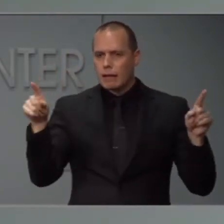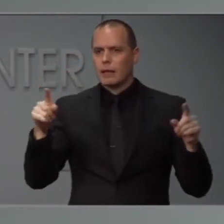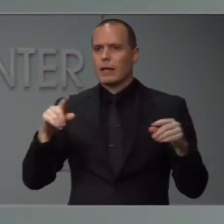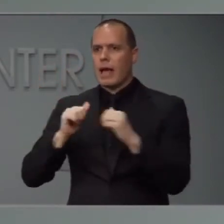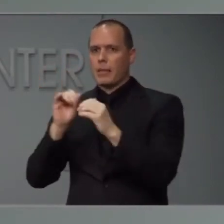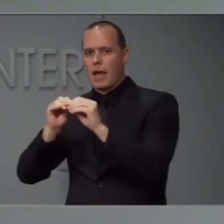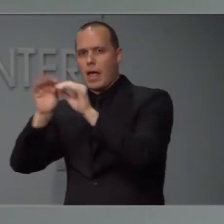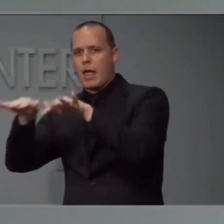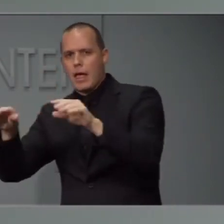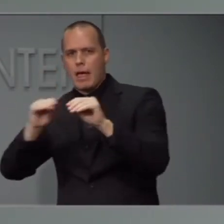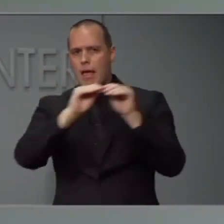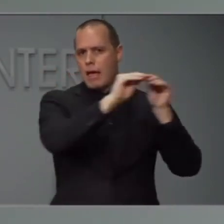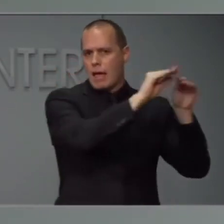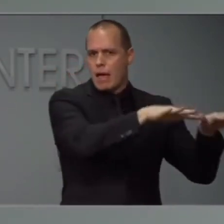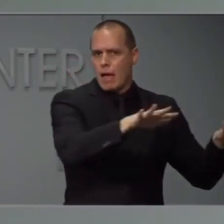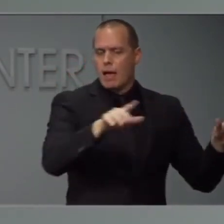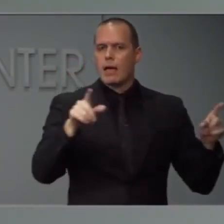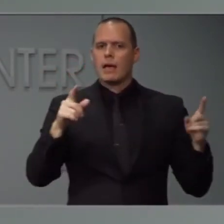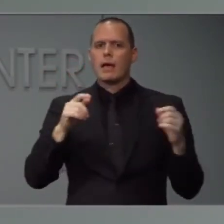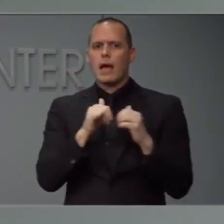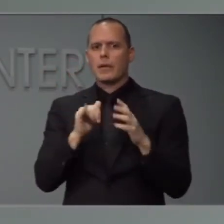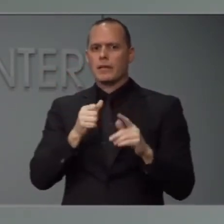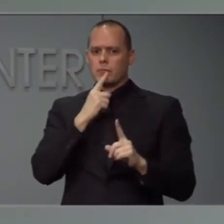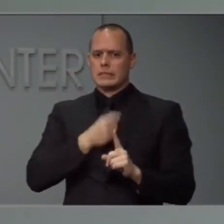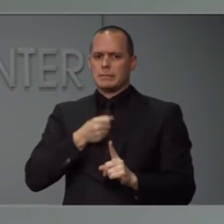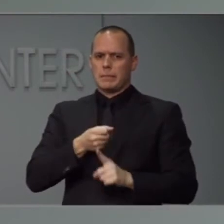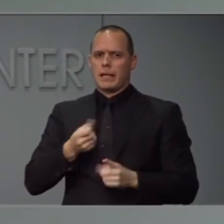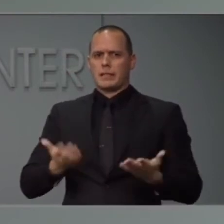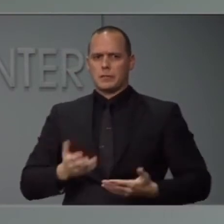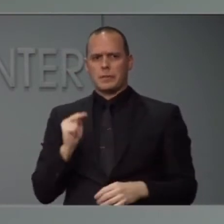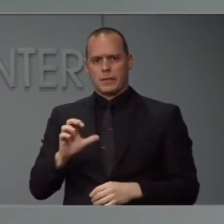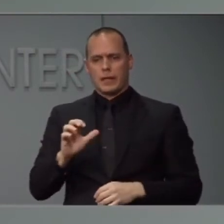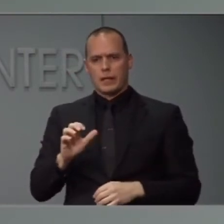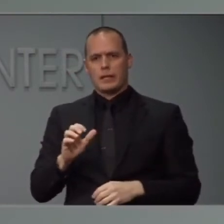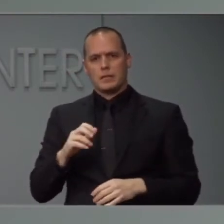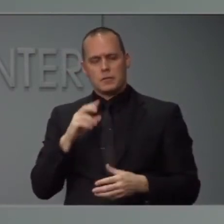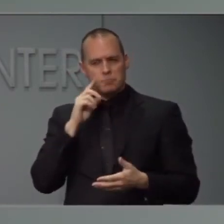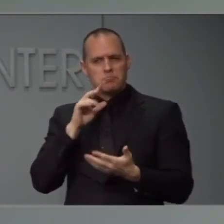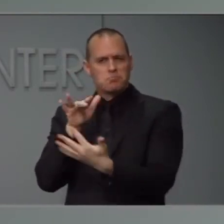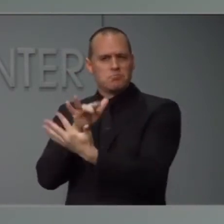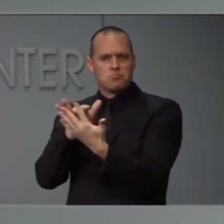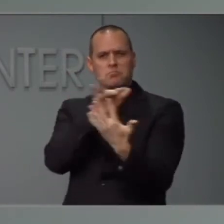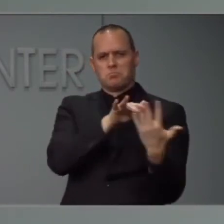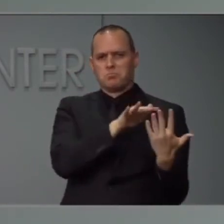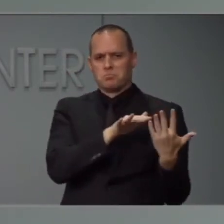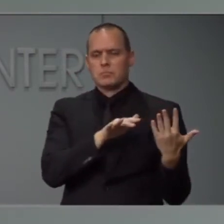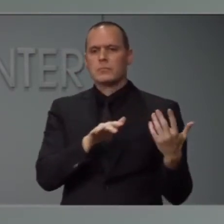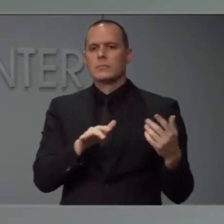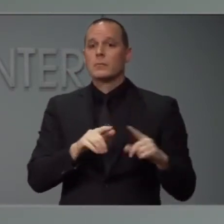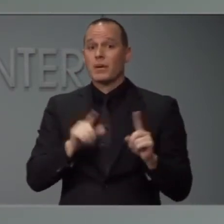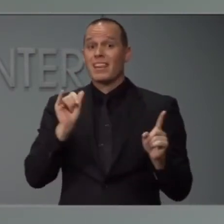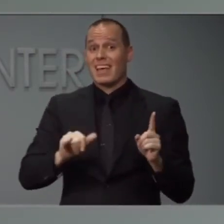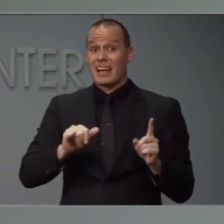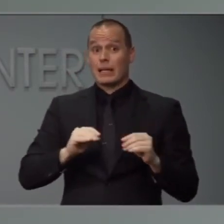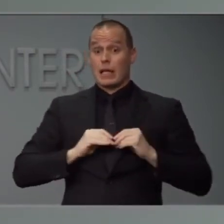us here in North Carolina? What we're learning is that this virus is pretty contagious. It's more contagious than the flu, not